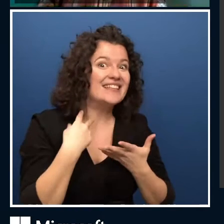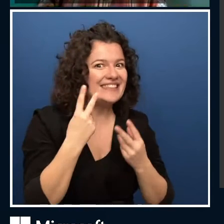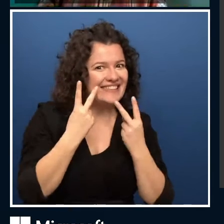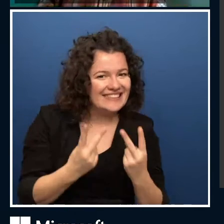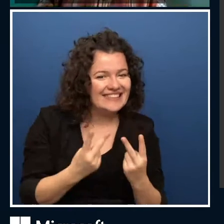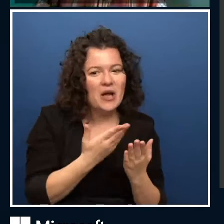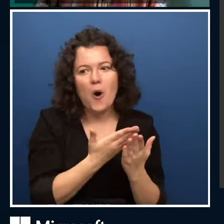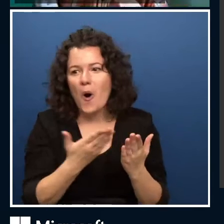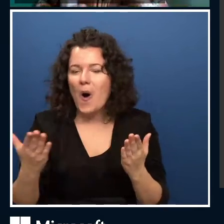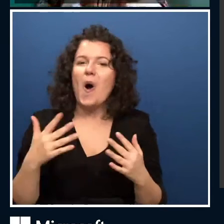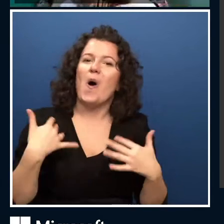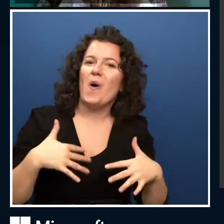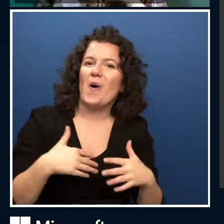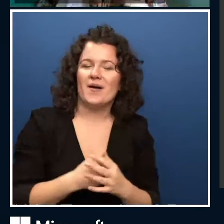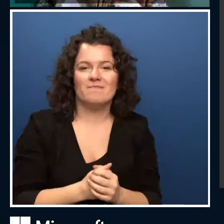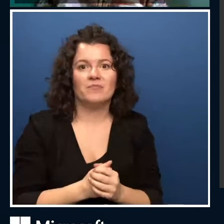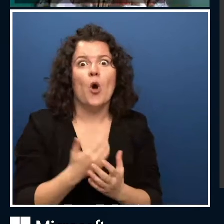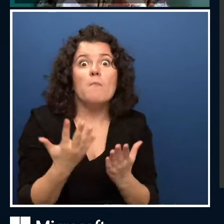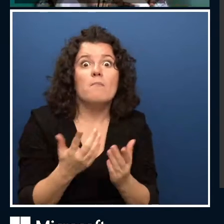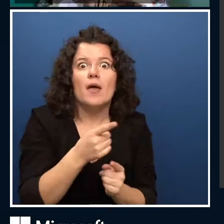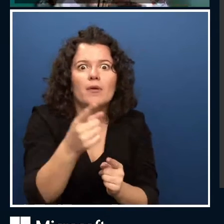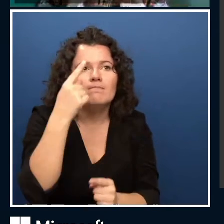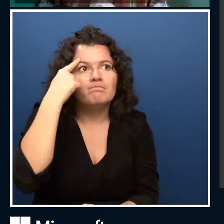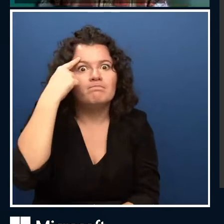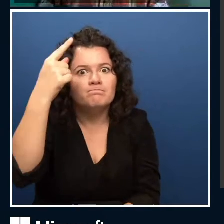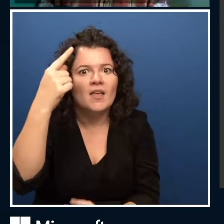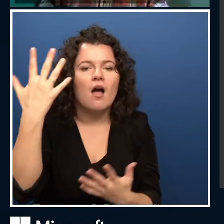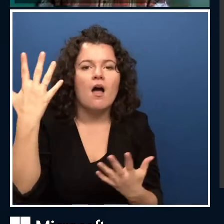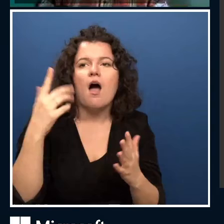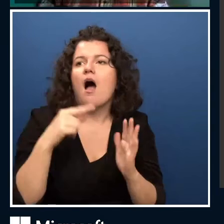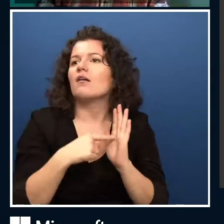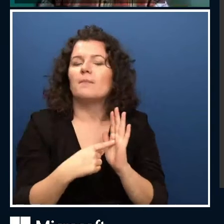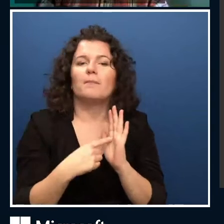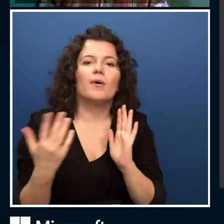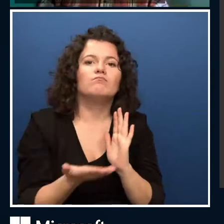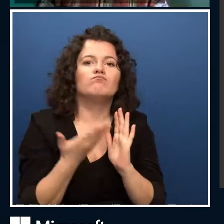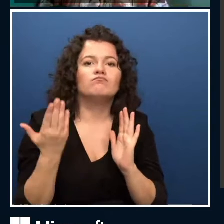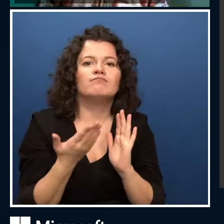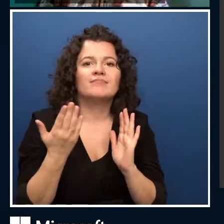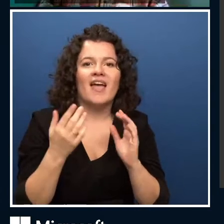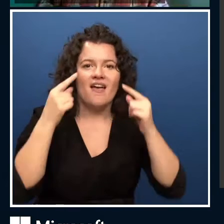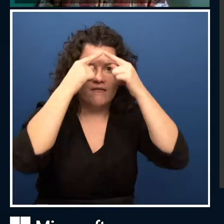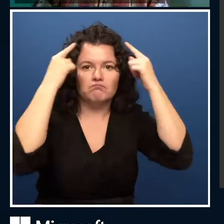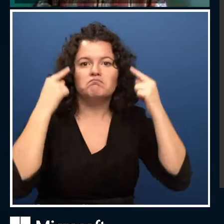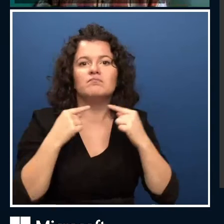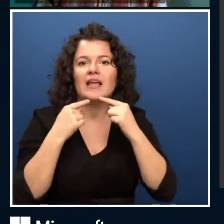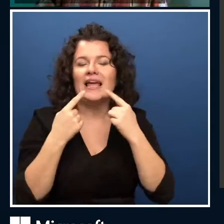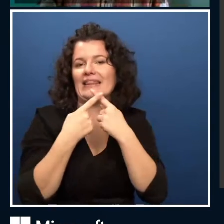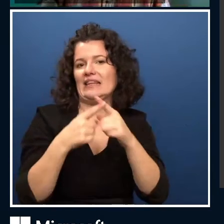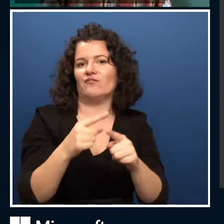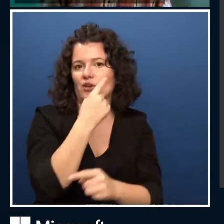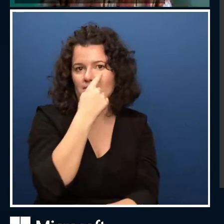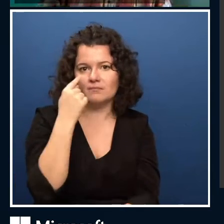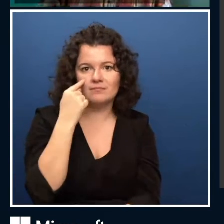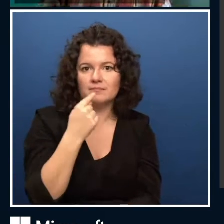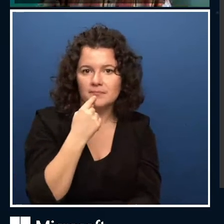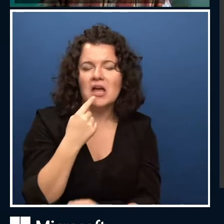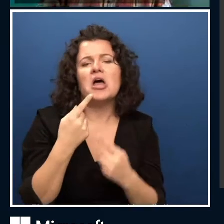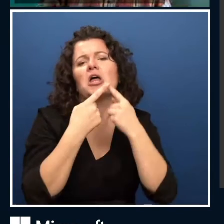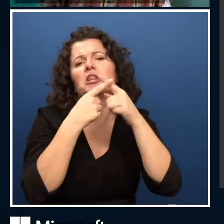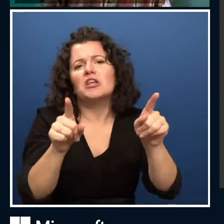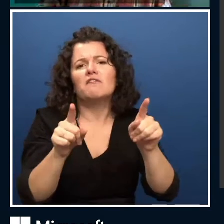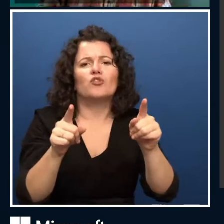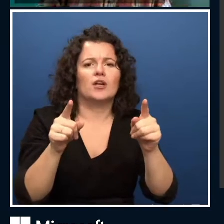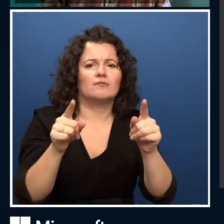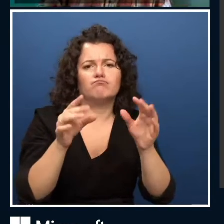come up with a nice way to align pictures based on the facial landmarks, definitely do a pull request to this repository. I would be